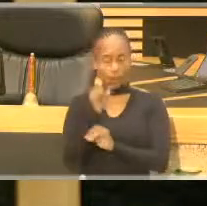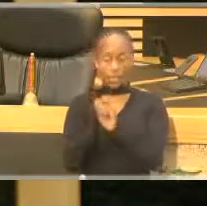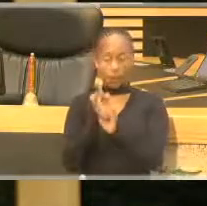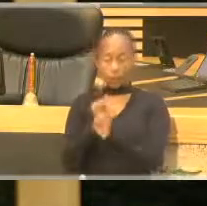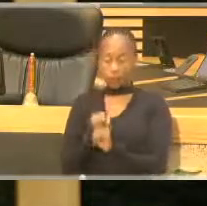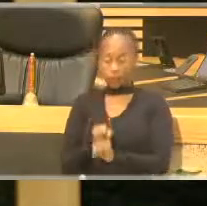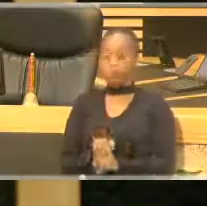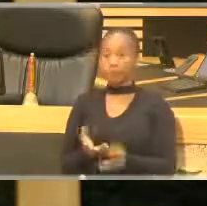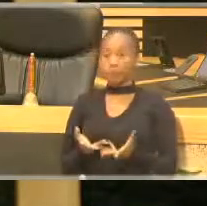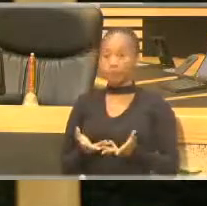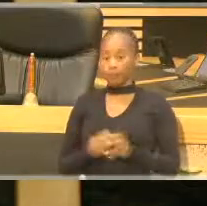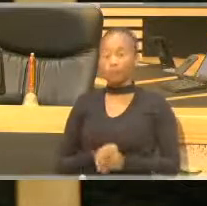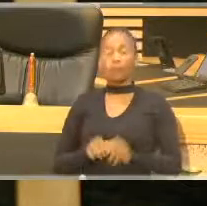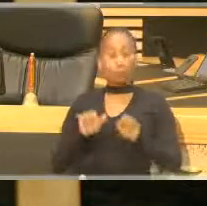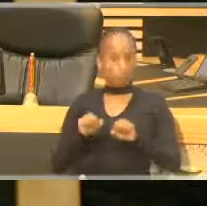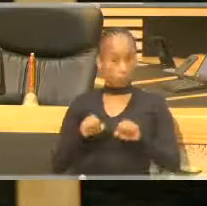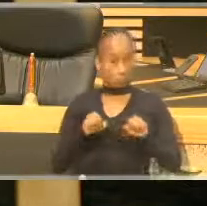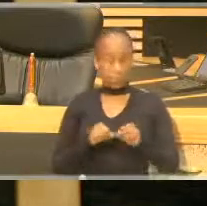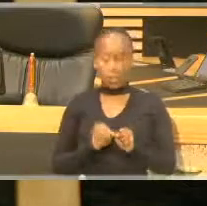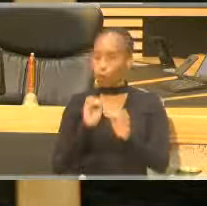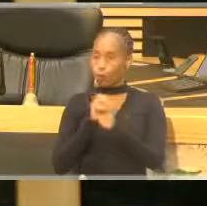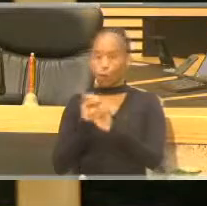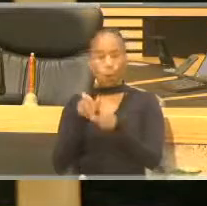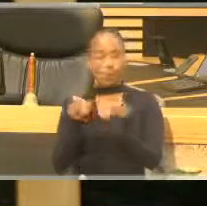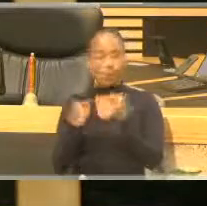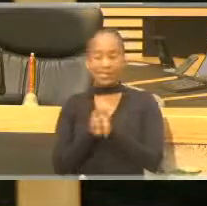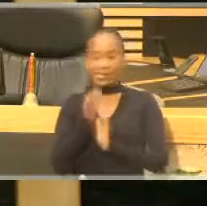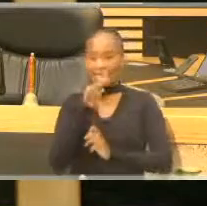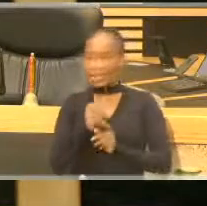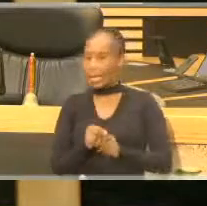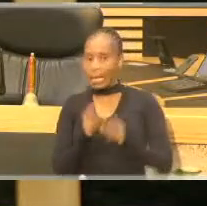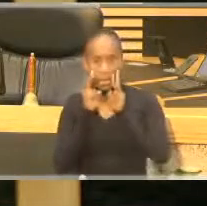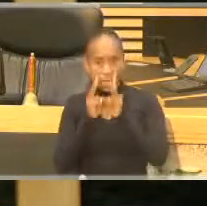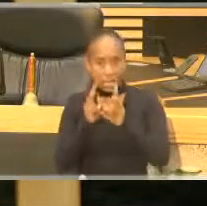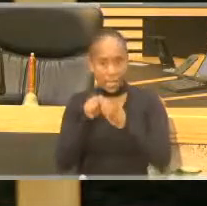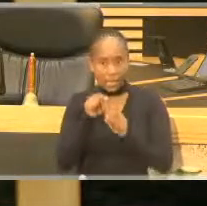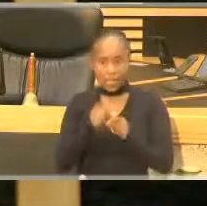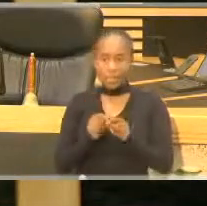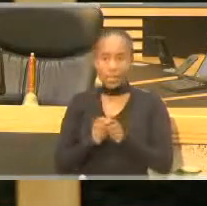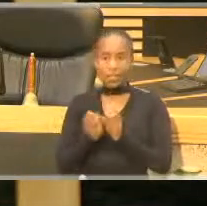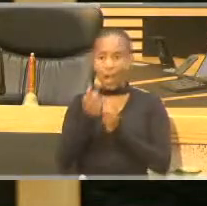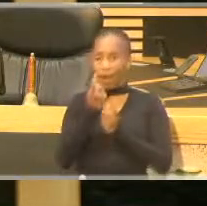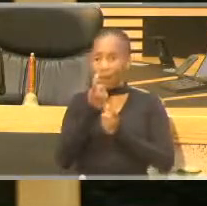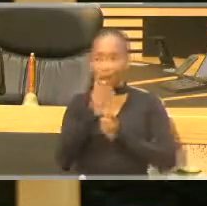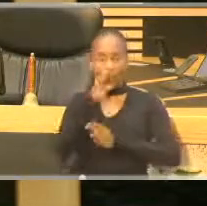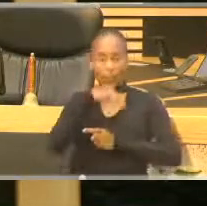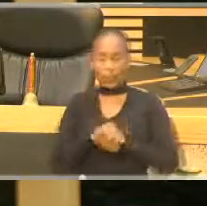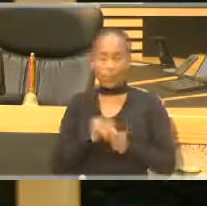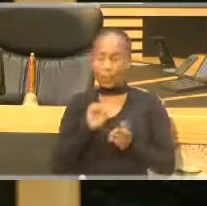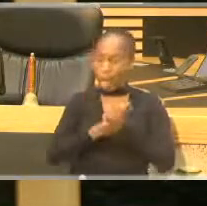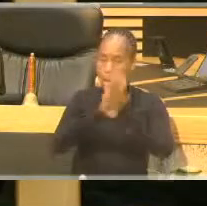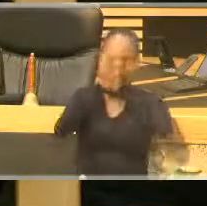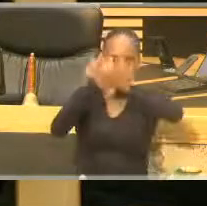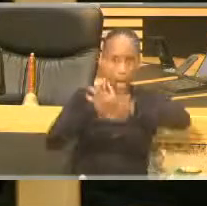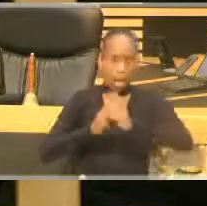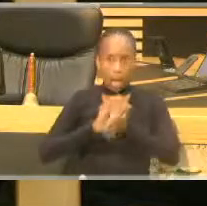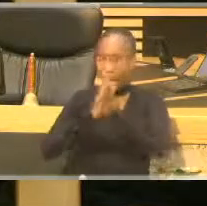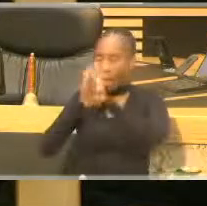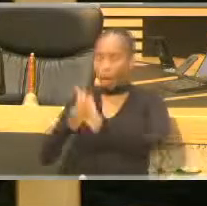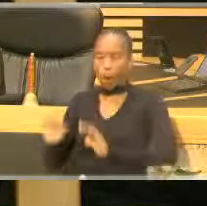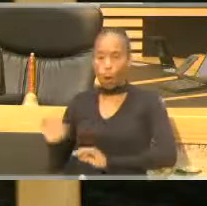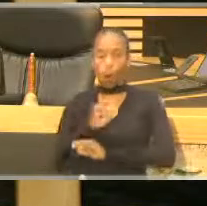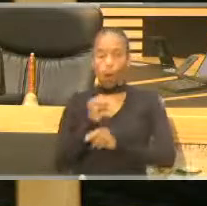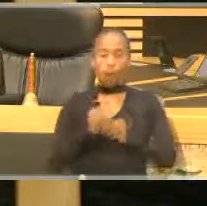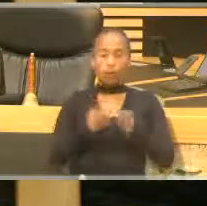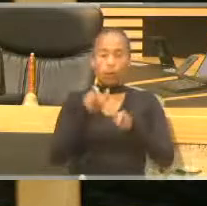Admittedly, nobody could have reasonably foreseen this pandemic coming. It has rattled everyone's lives in many significant